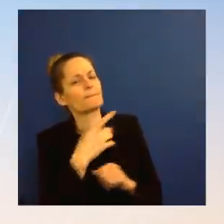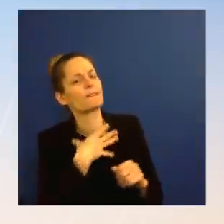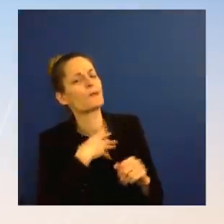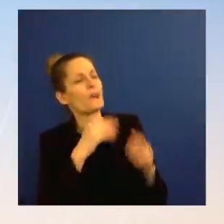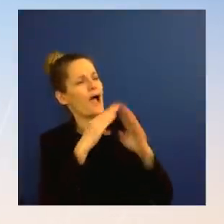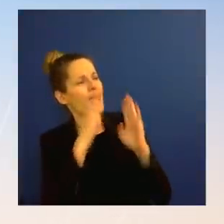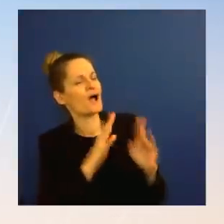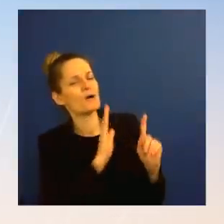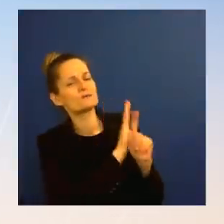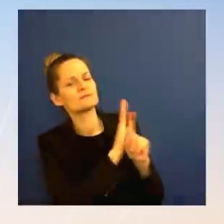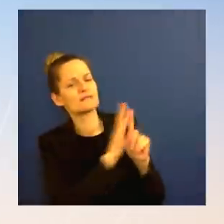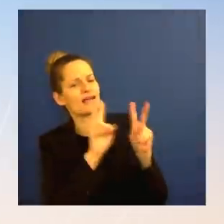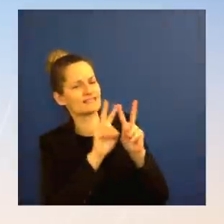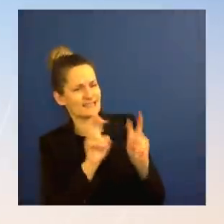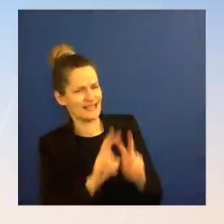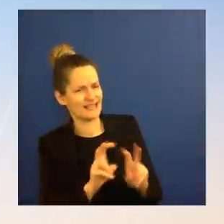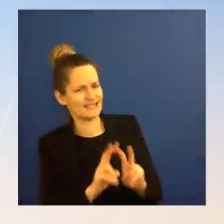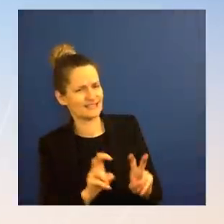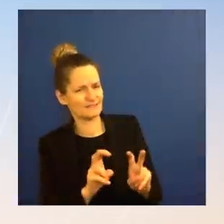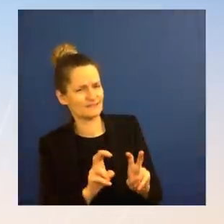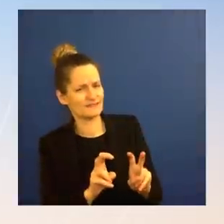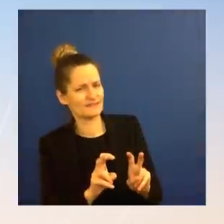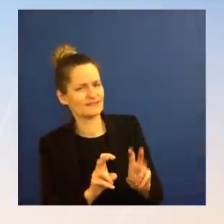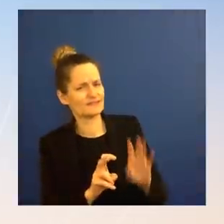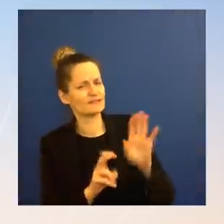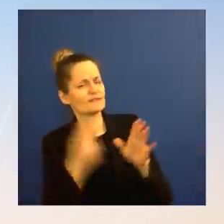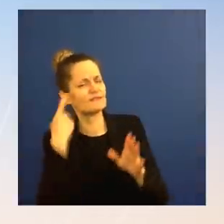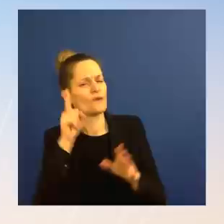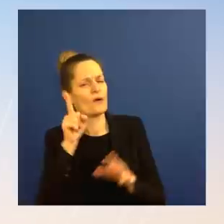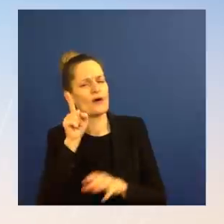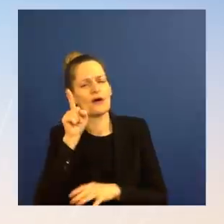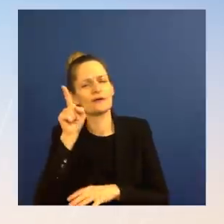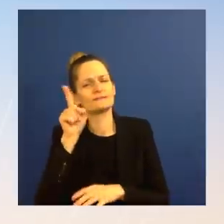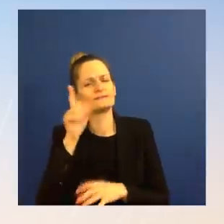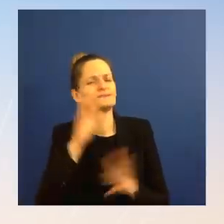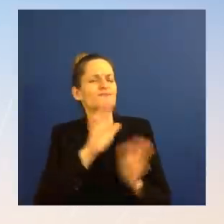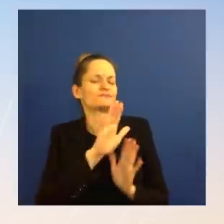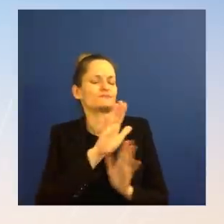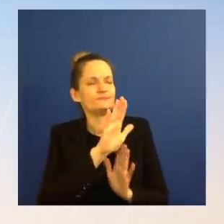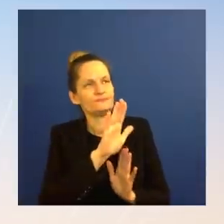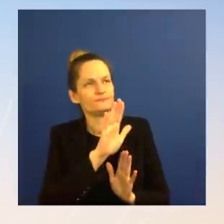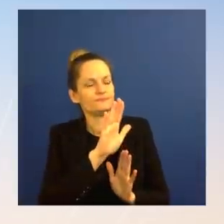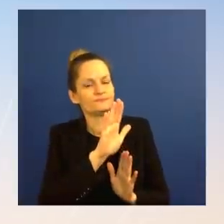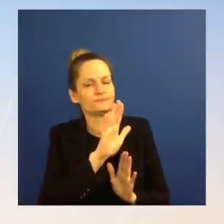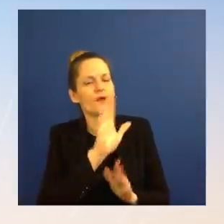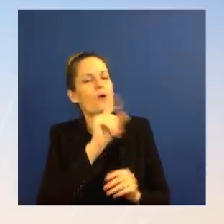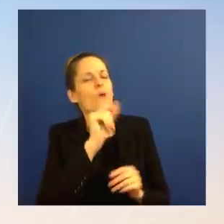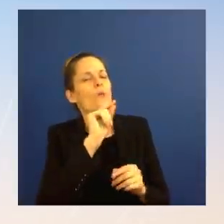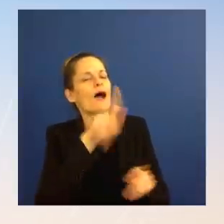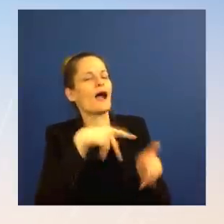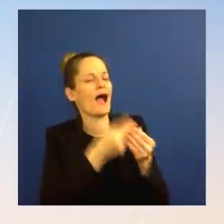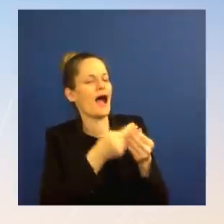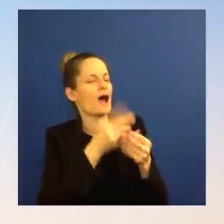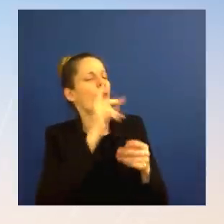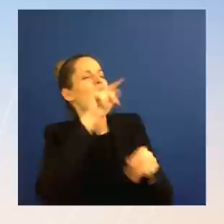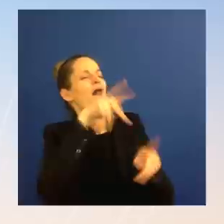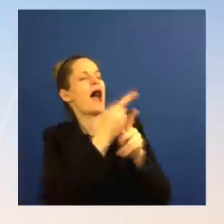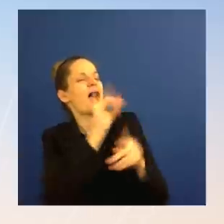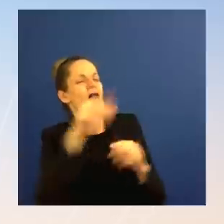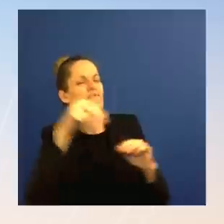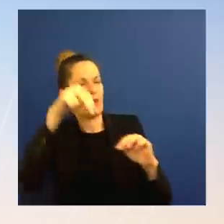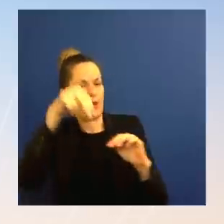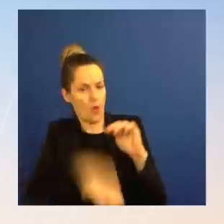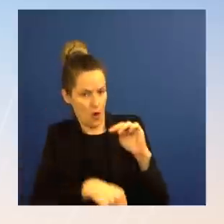on the Russian side, like financial, economy losses? Because every time a new or fresh wave of sanctions is